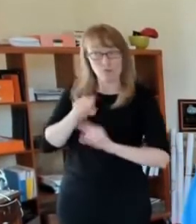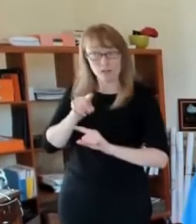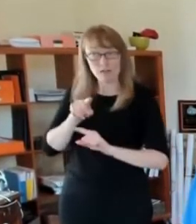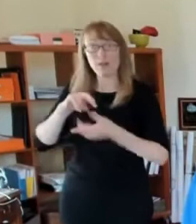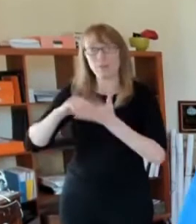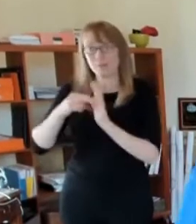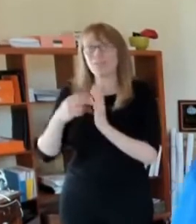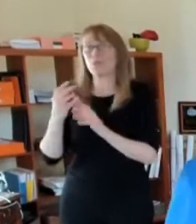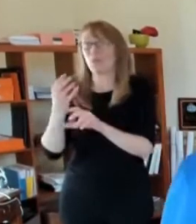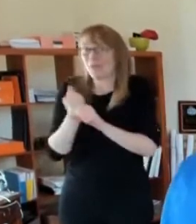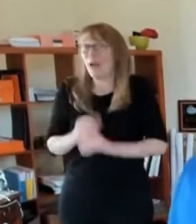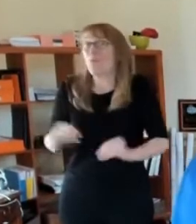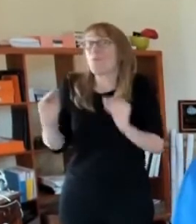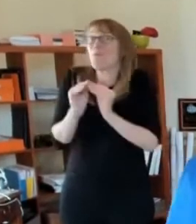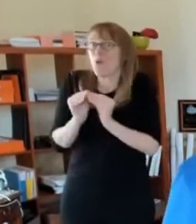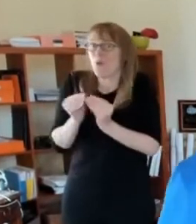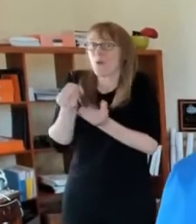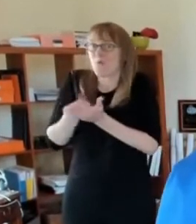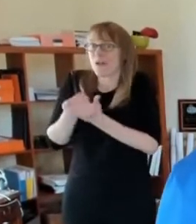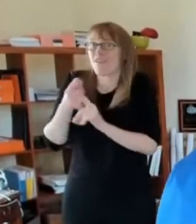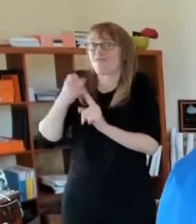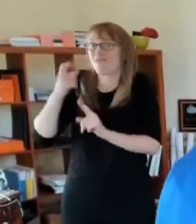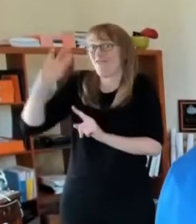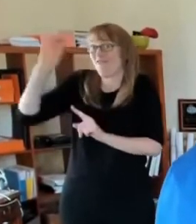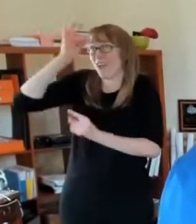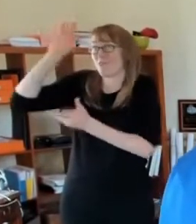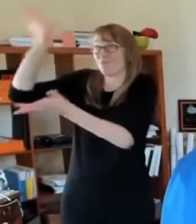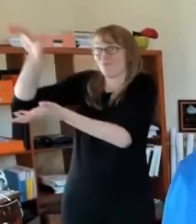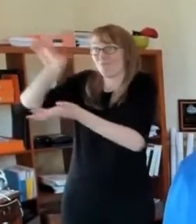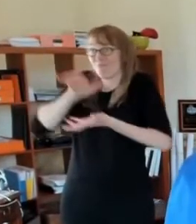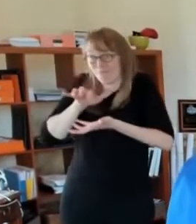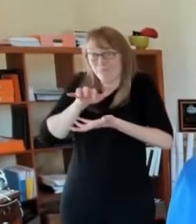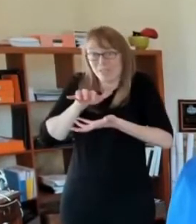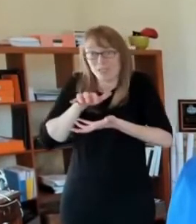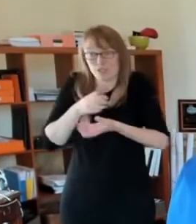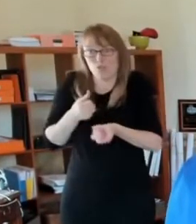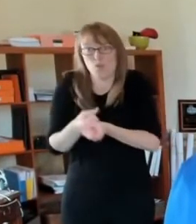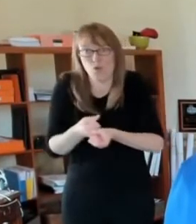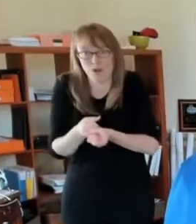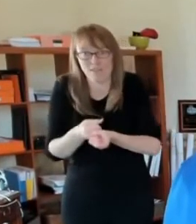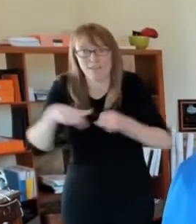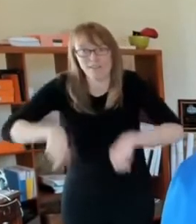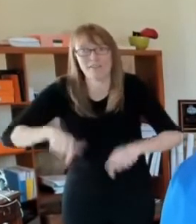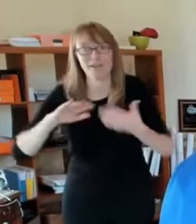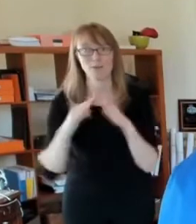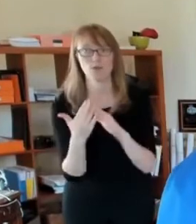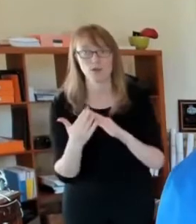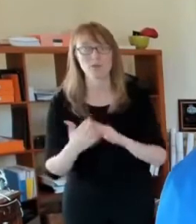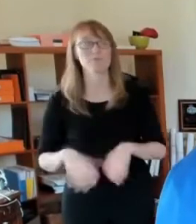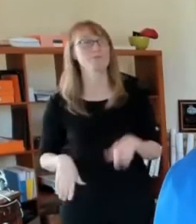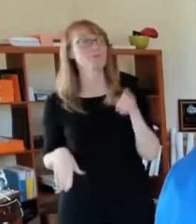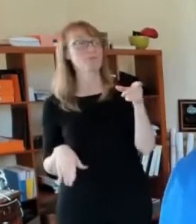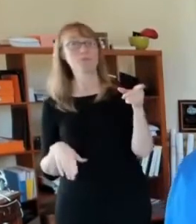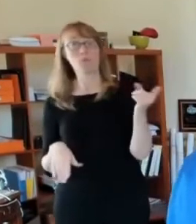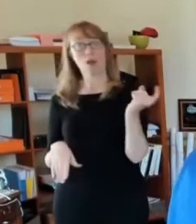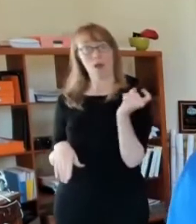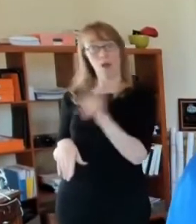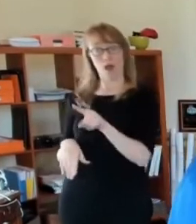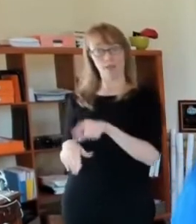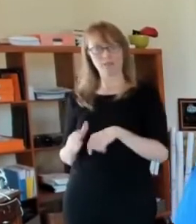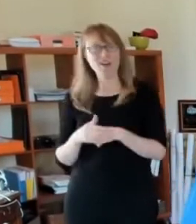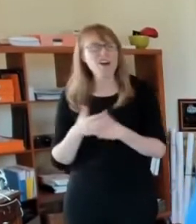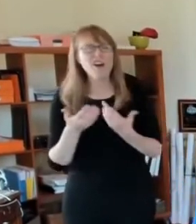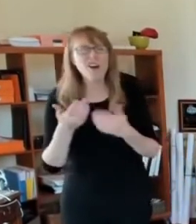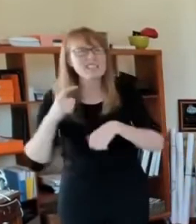you. So with that, are there any questions that people may have? What's the deadline, Charles? And has it been accommodated or has it been changed to